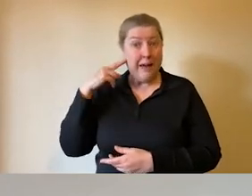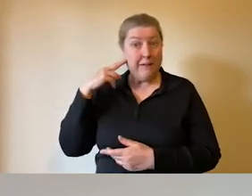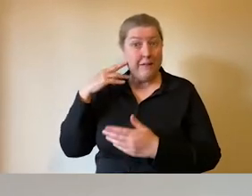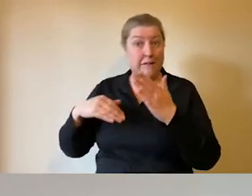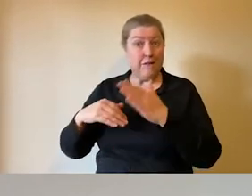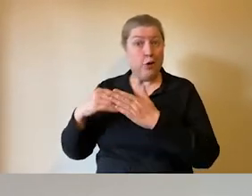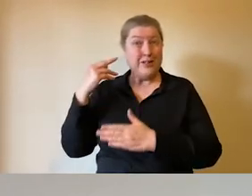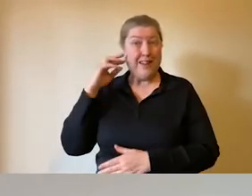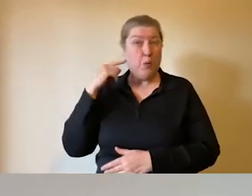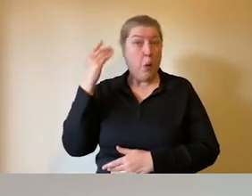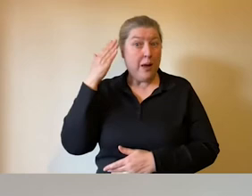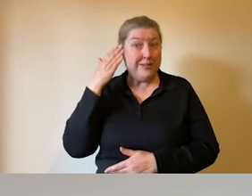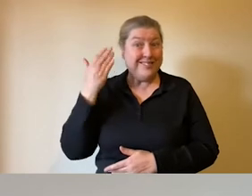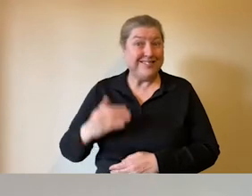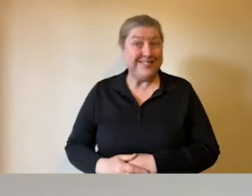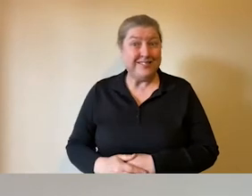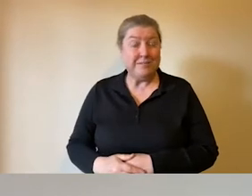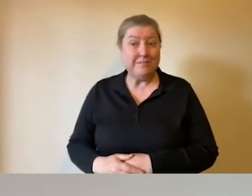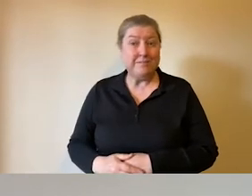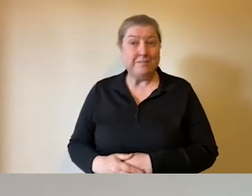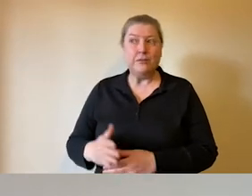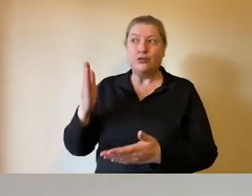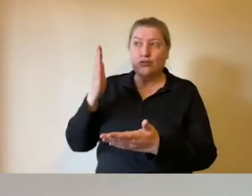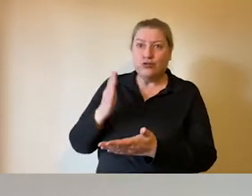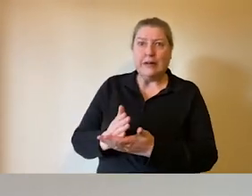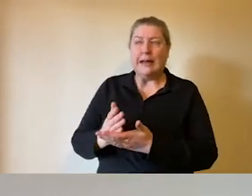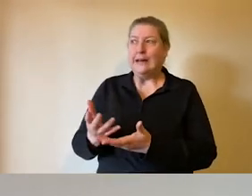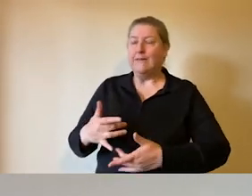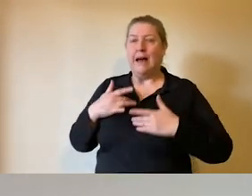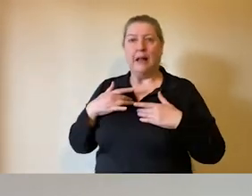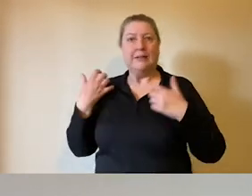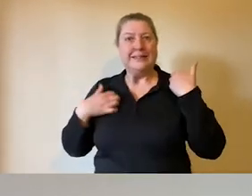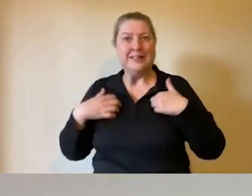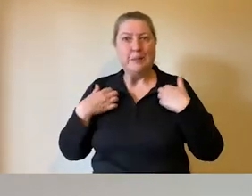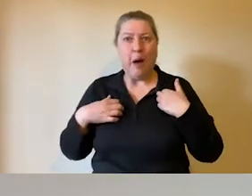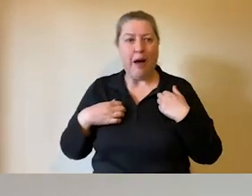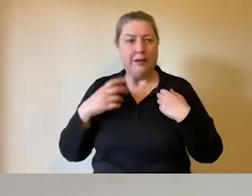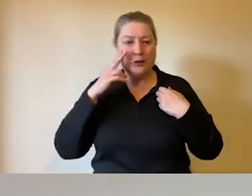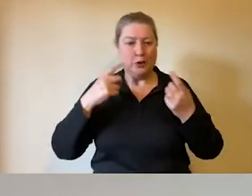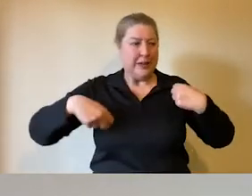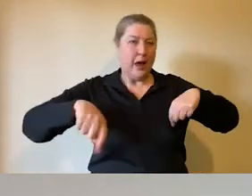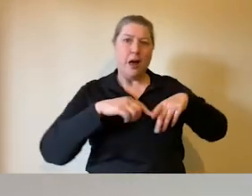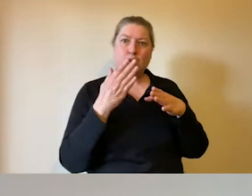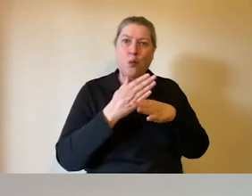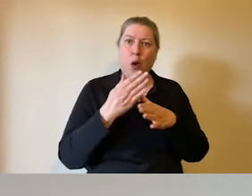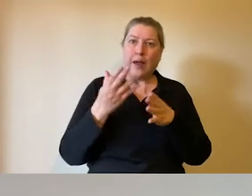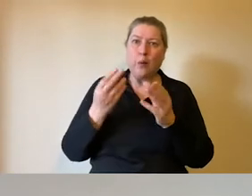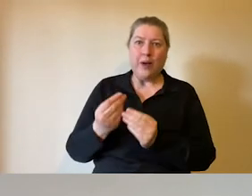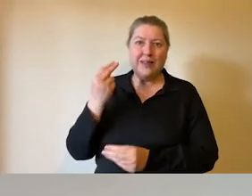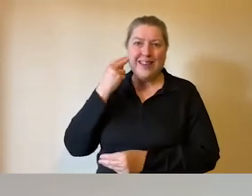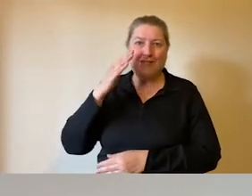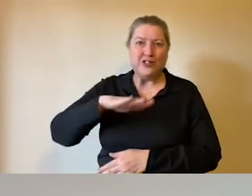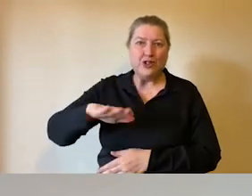in one ear, and was actually very inspired to see us working with deaf children